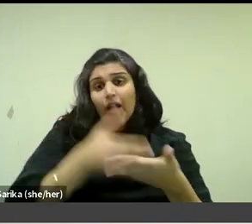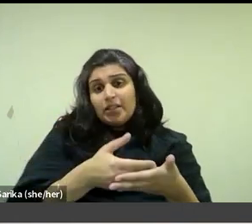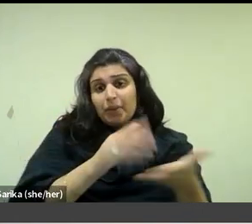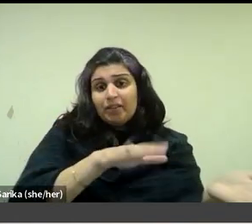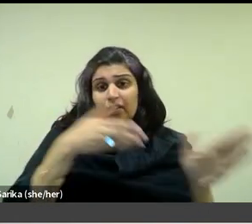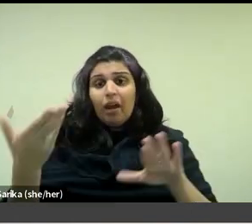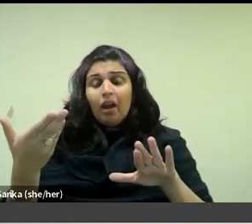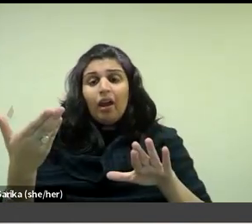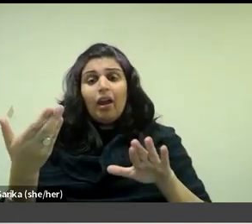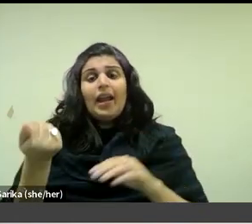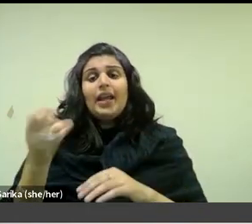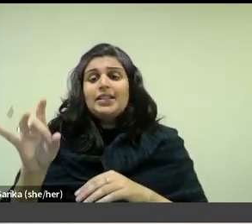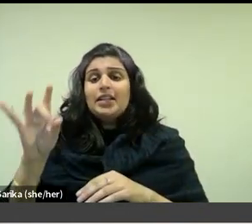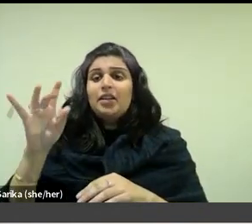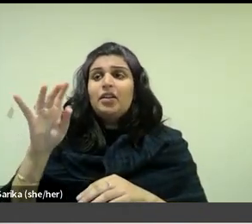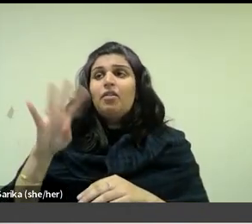when Vuillard was 15.